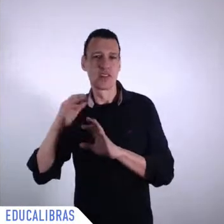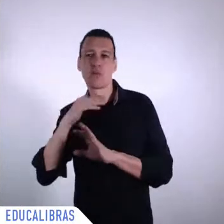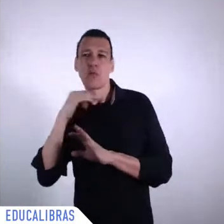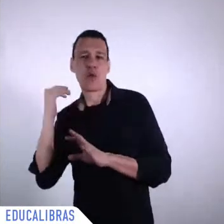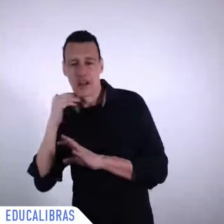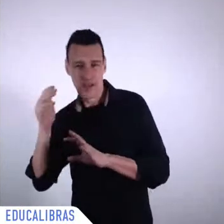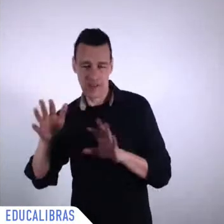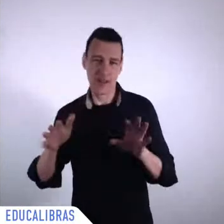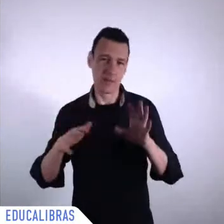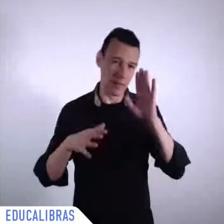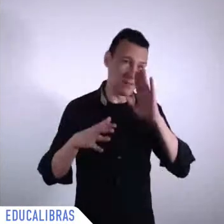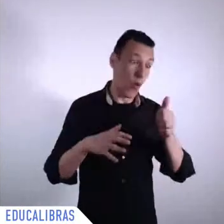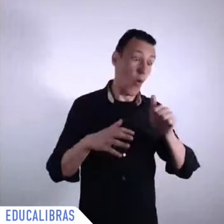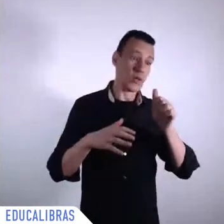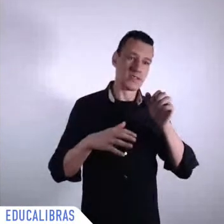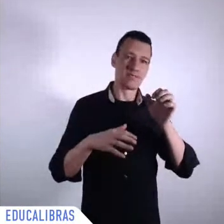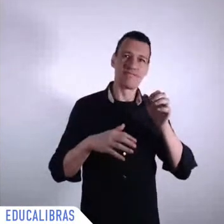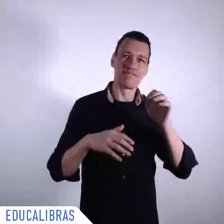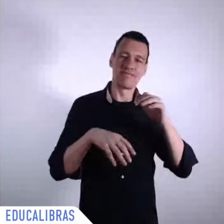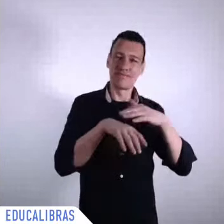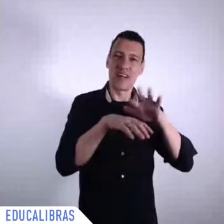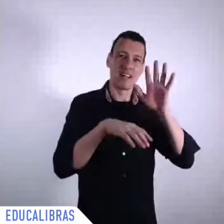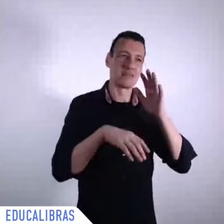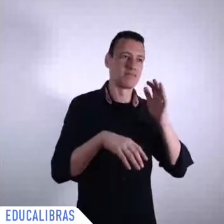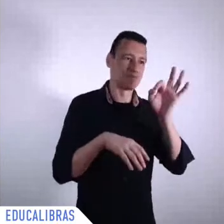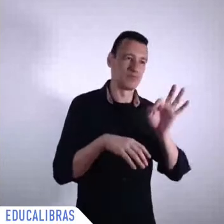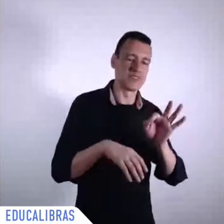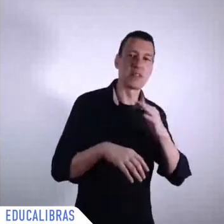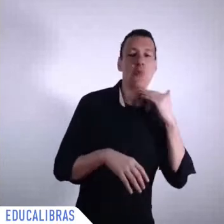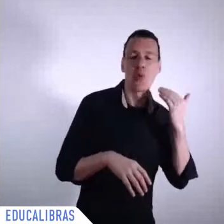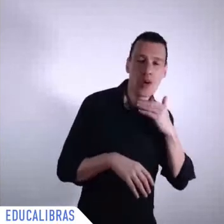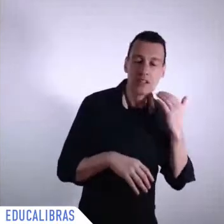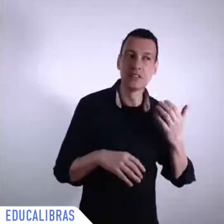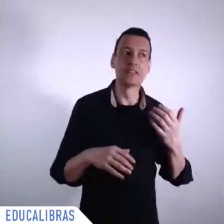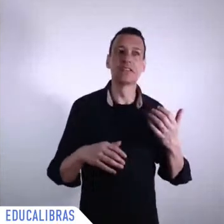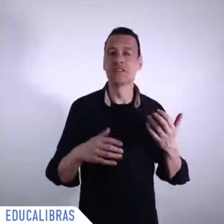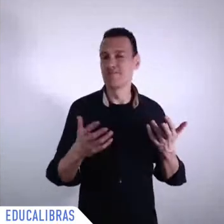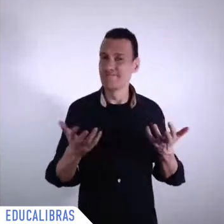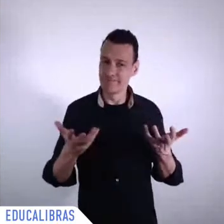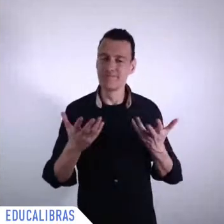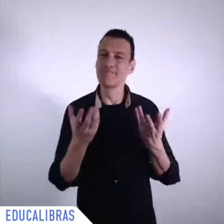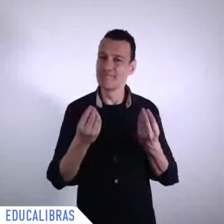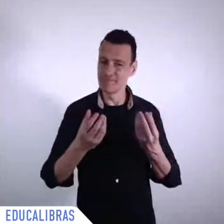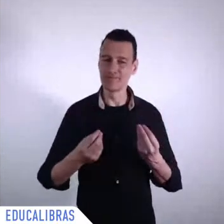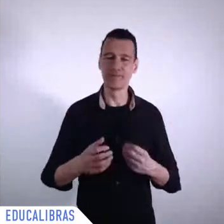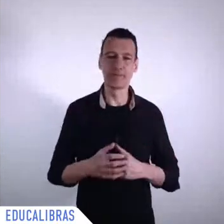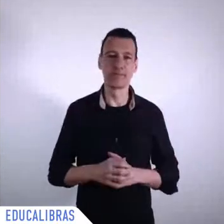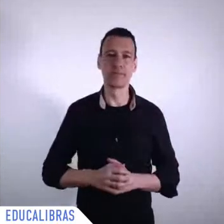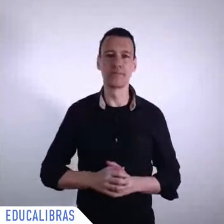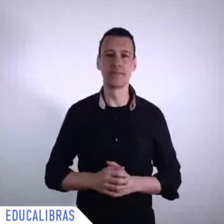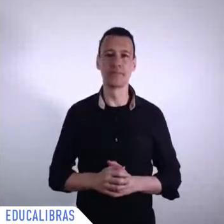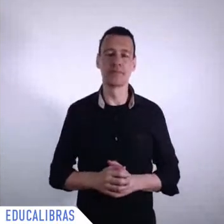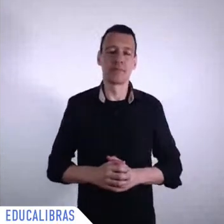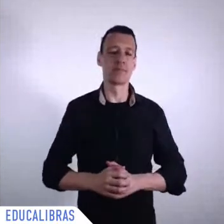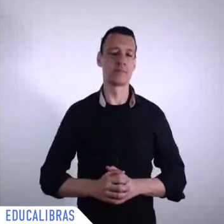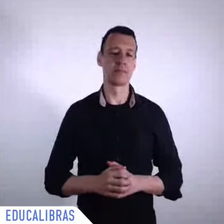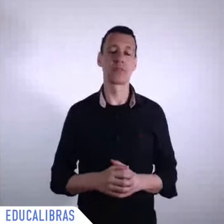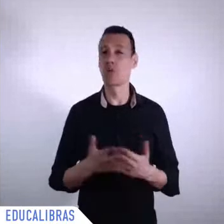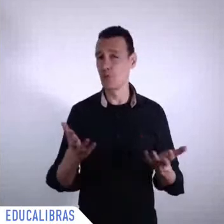last 120 years this year we forecast minus 9.1 percent of GDP growth